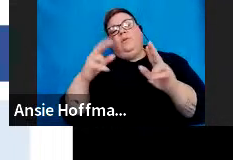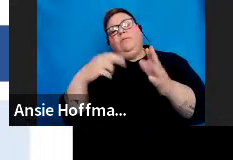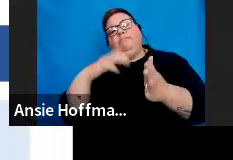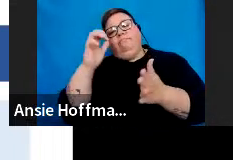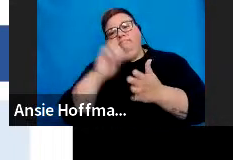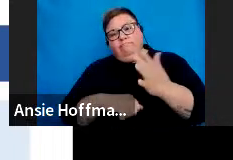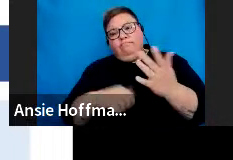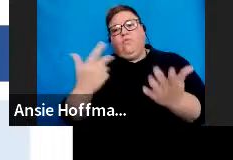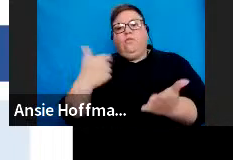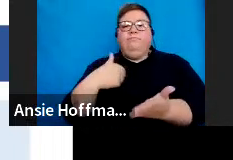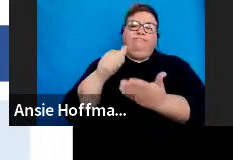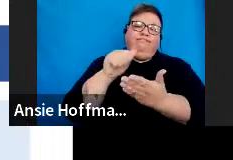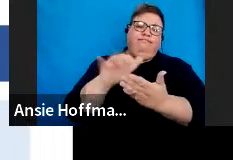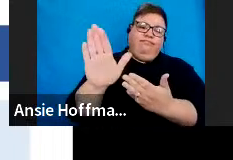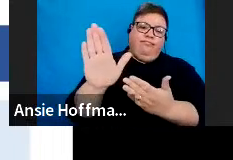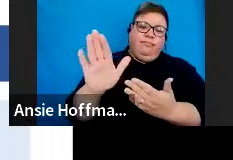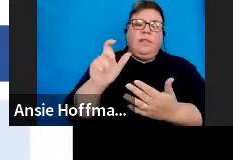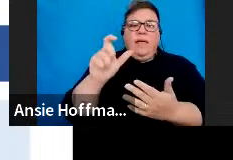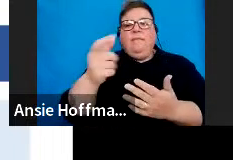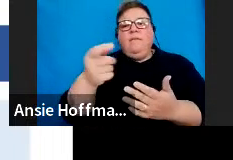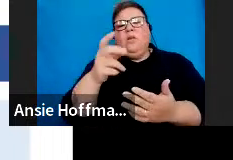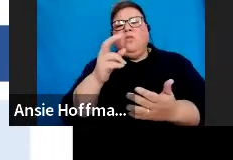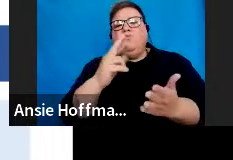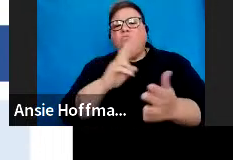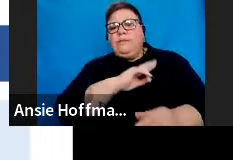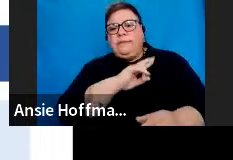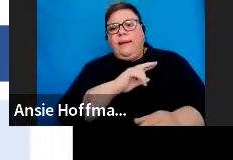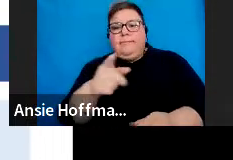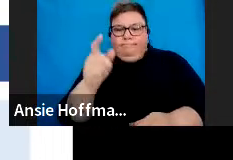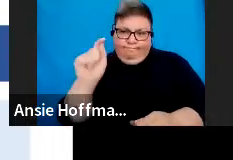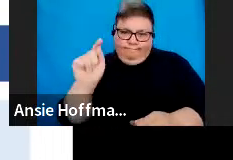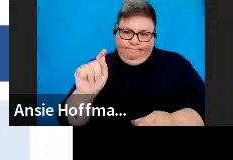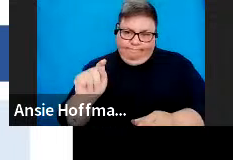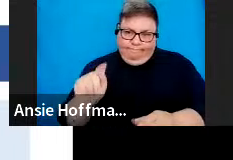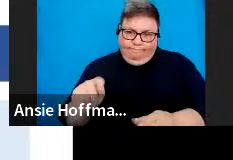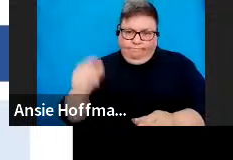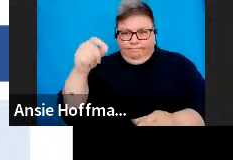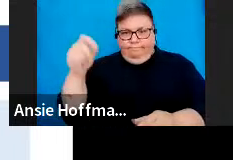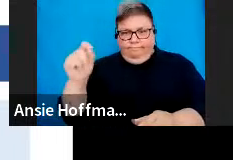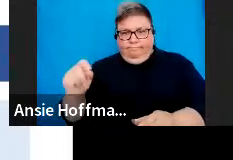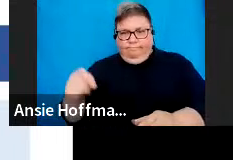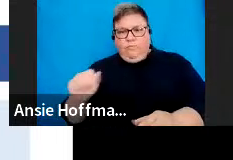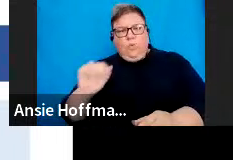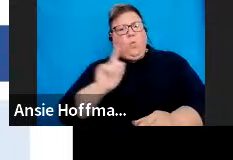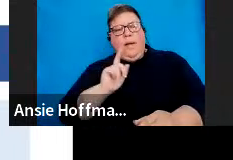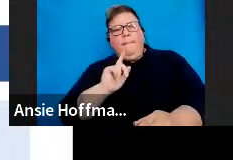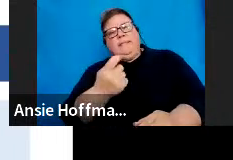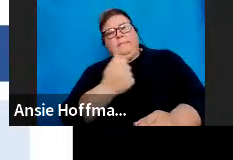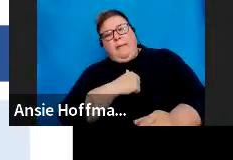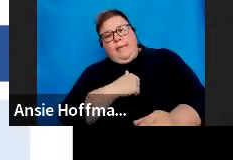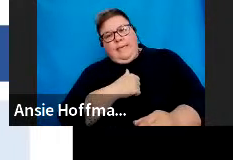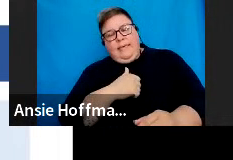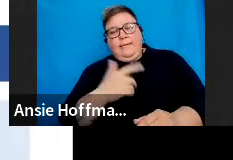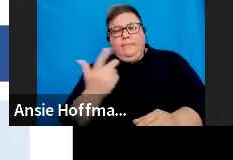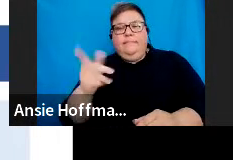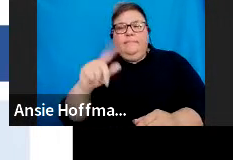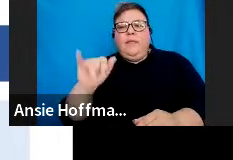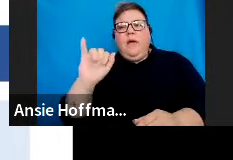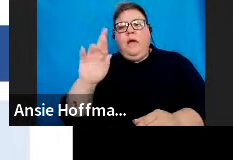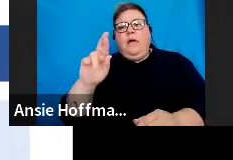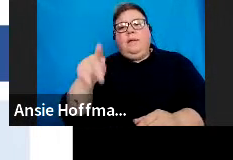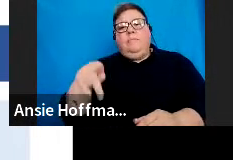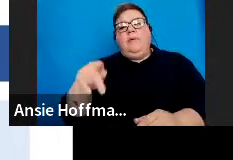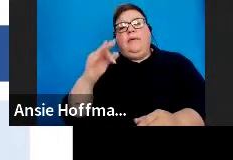or other. Now, if you've got other, you need to supply a reason for payments. And then you get your IRP3B,